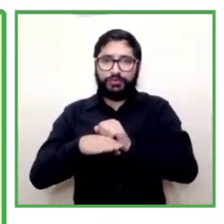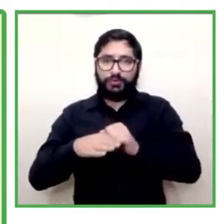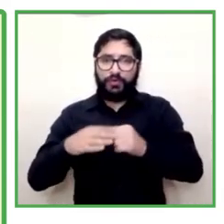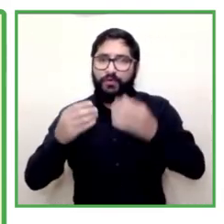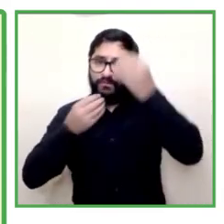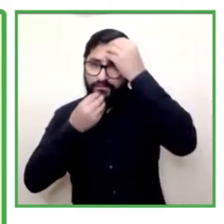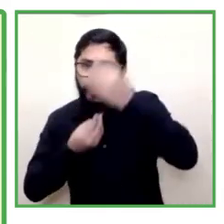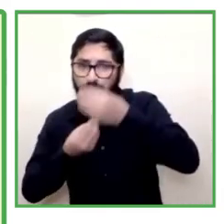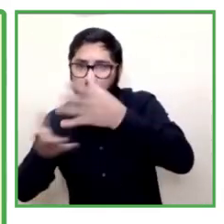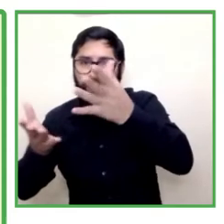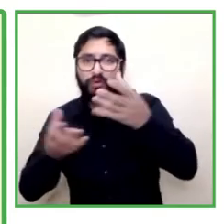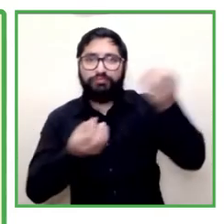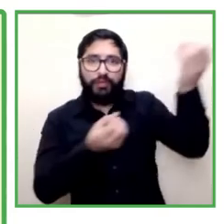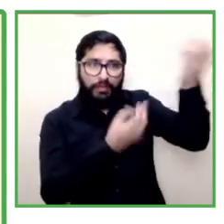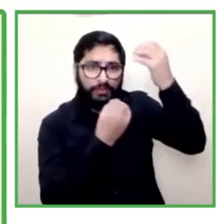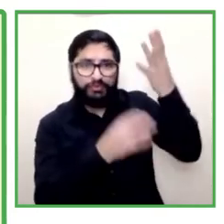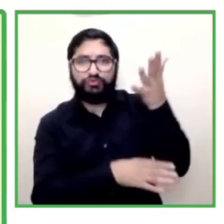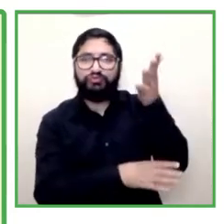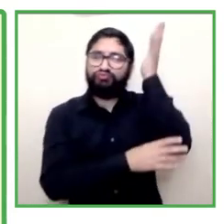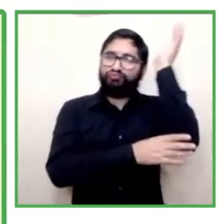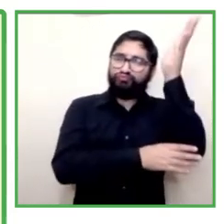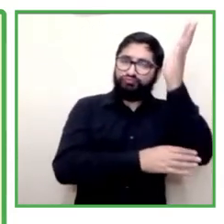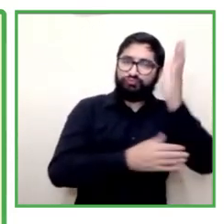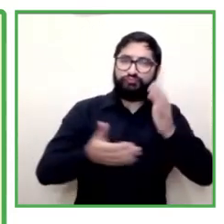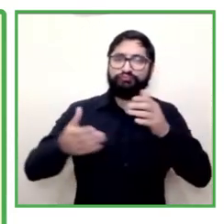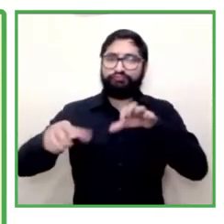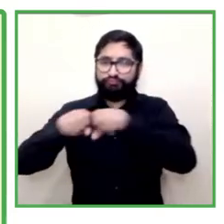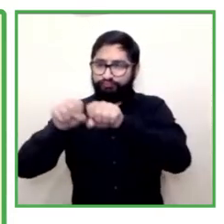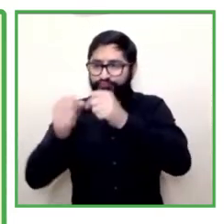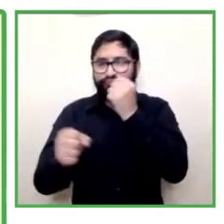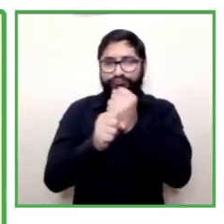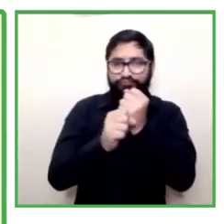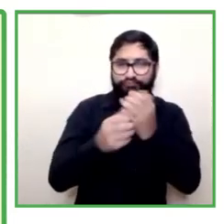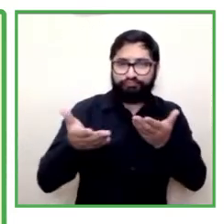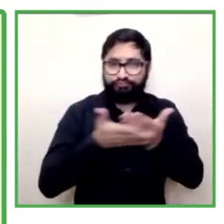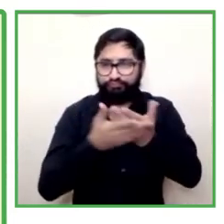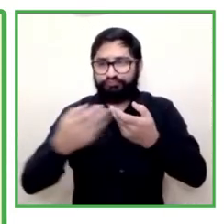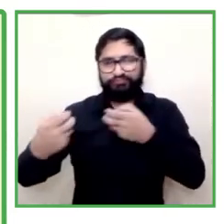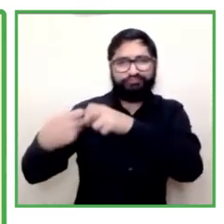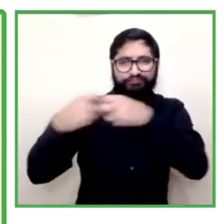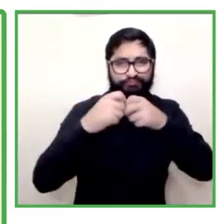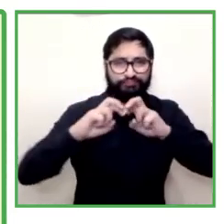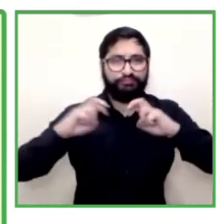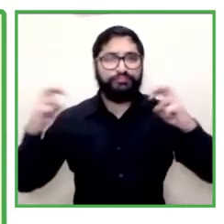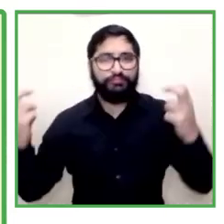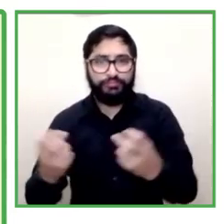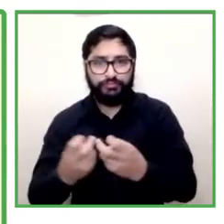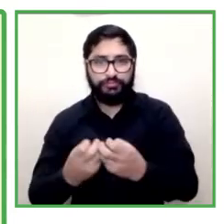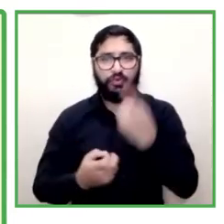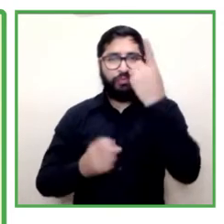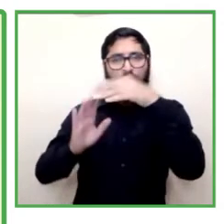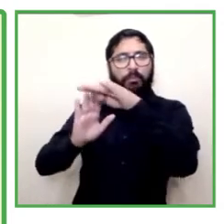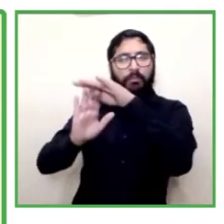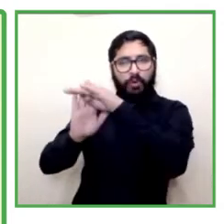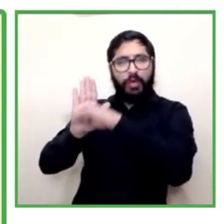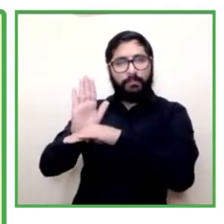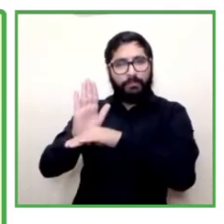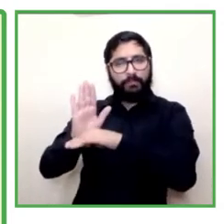informed and participating create a work plan you have to discuss a different statutes